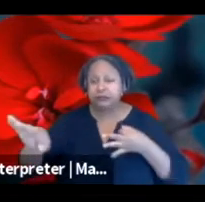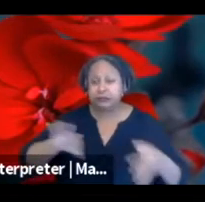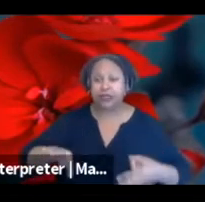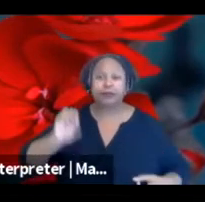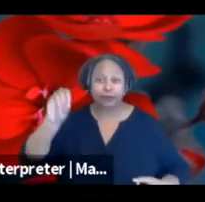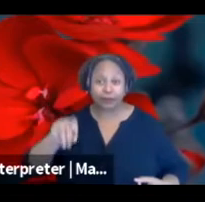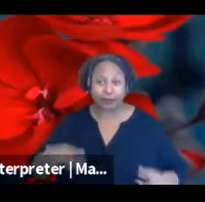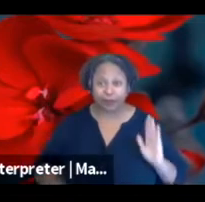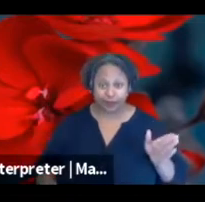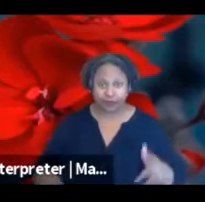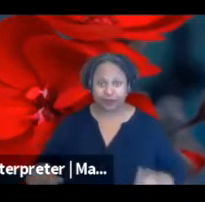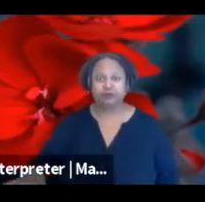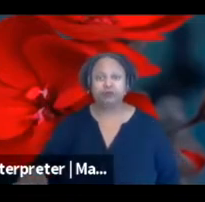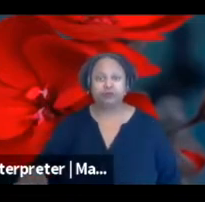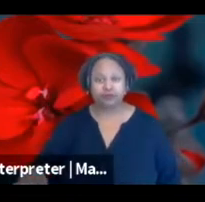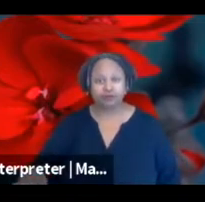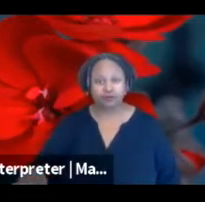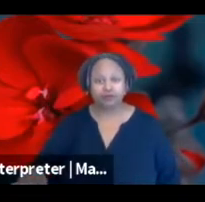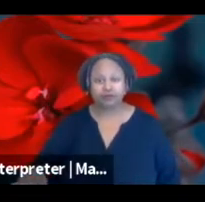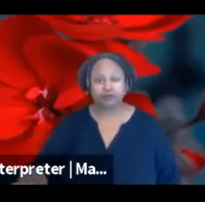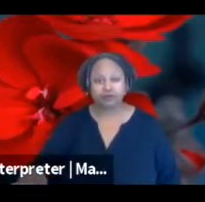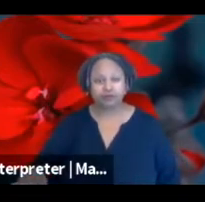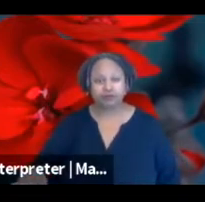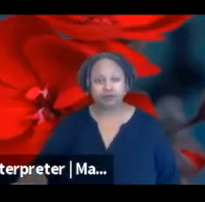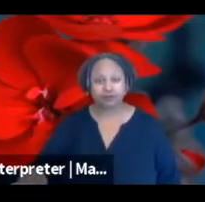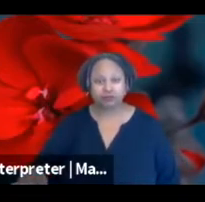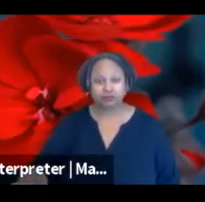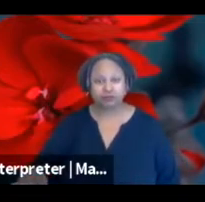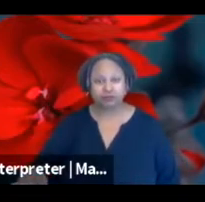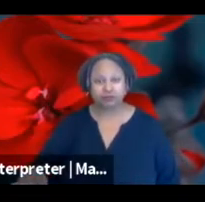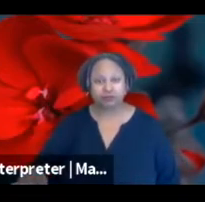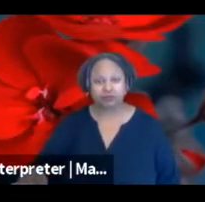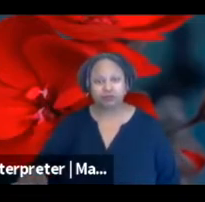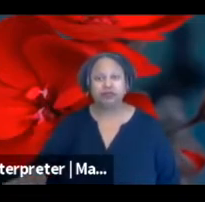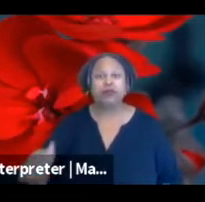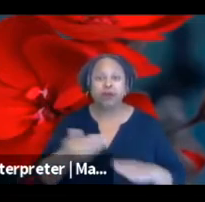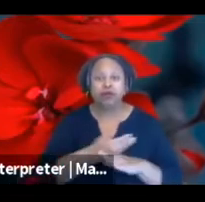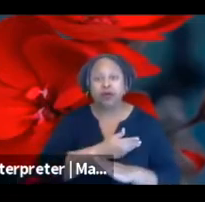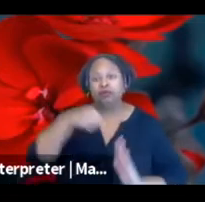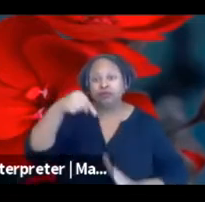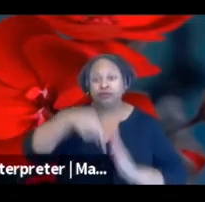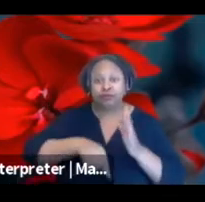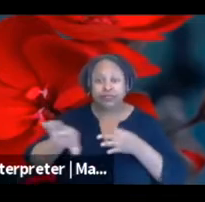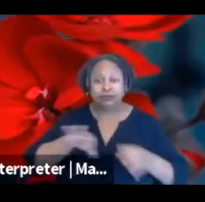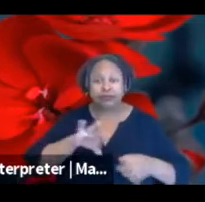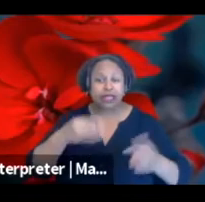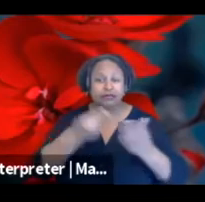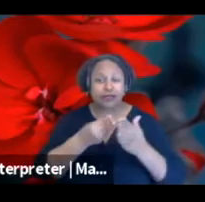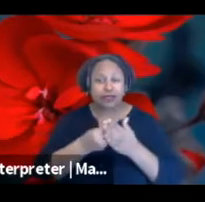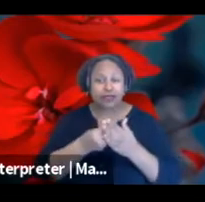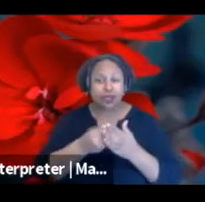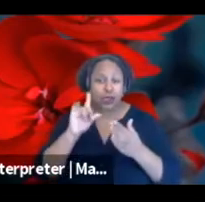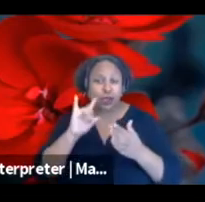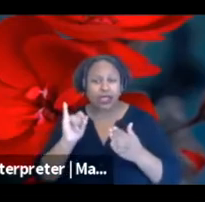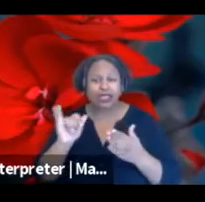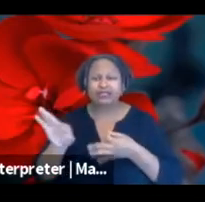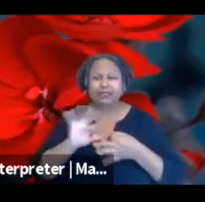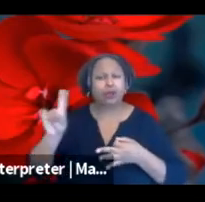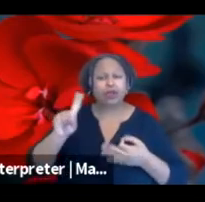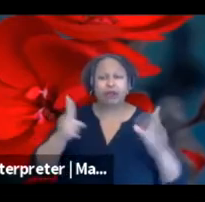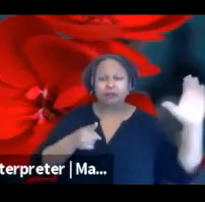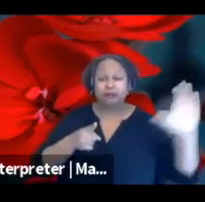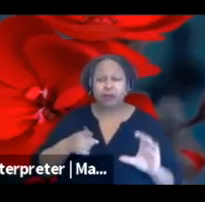So before I get into what this funding will look like, I want to talk a little bit about where it came from. So again,